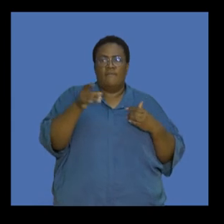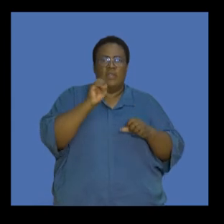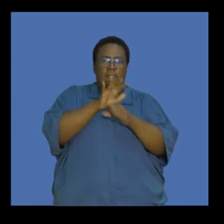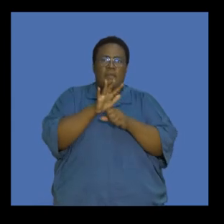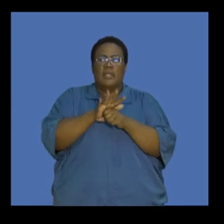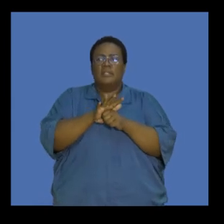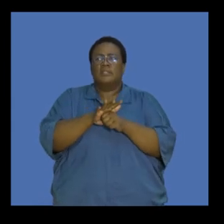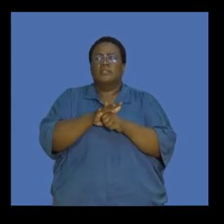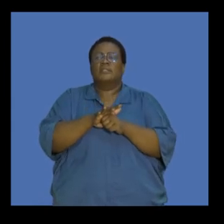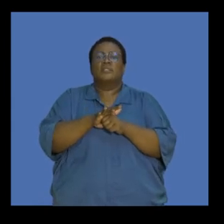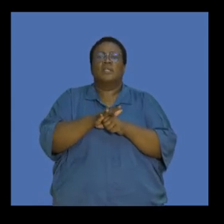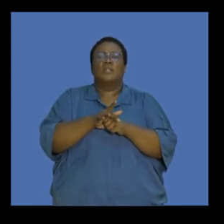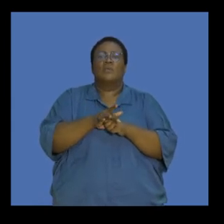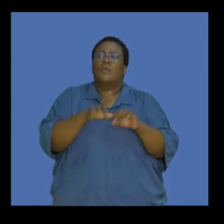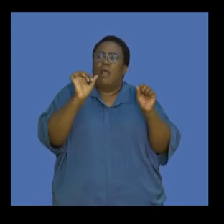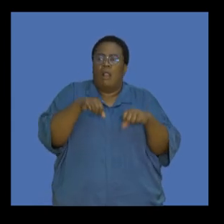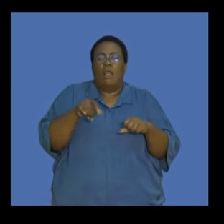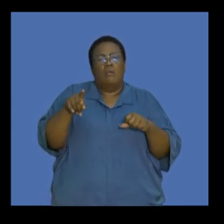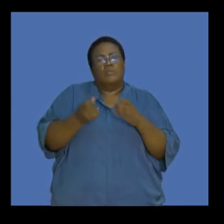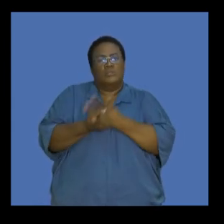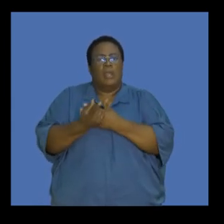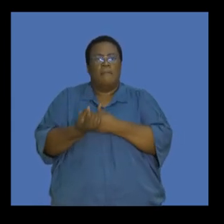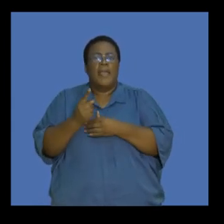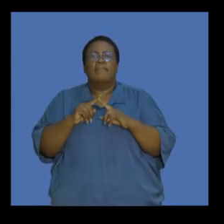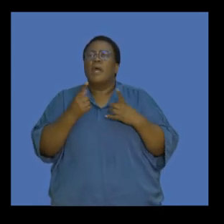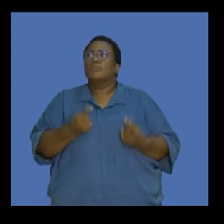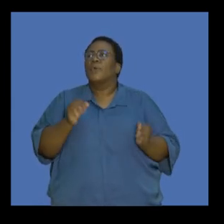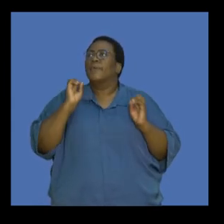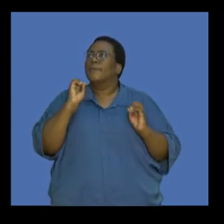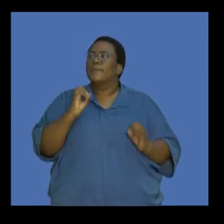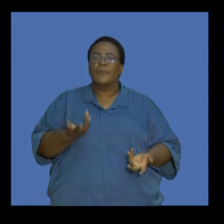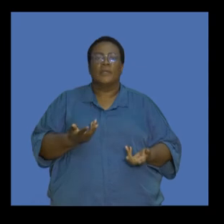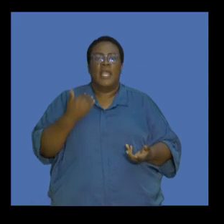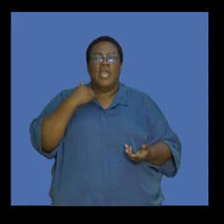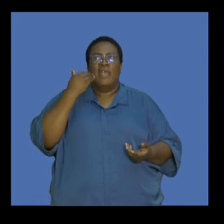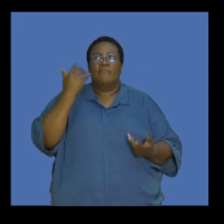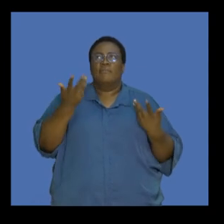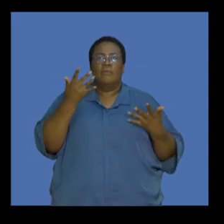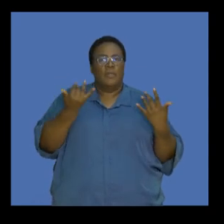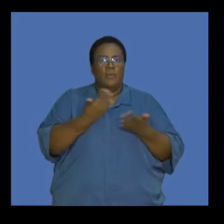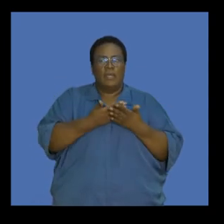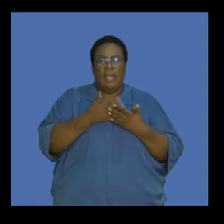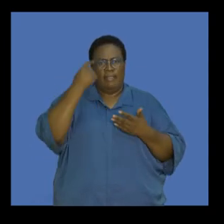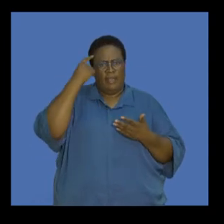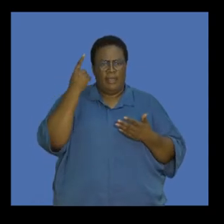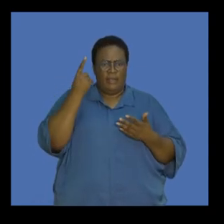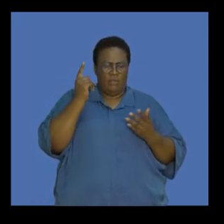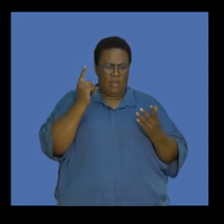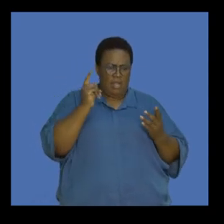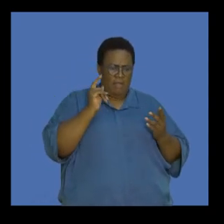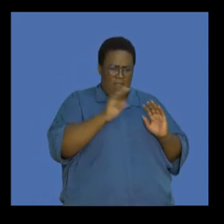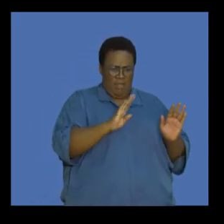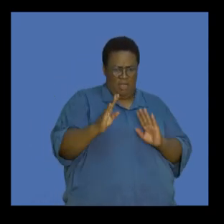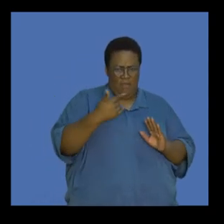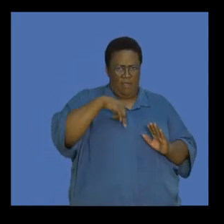have had this impact and we've let this slip by without really acting. And I think if we were to think about our